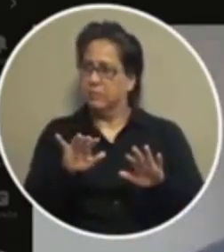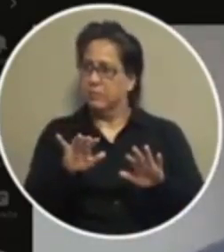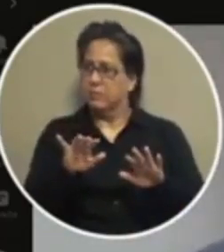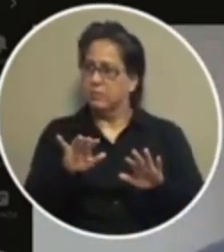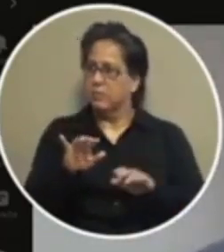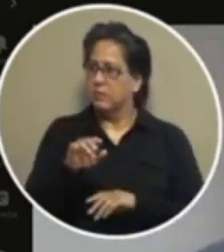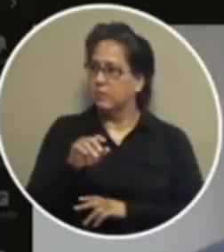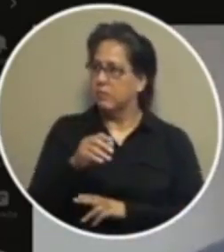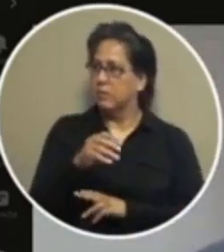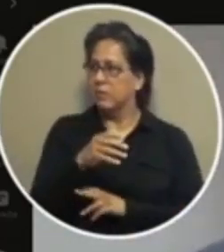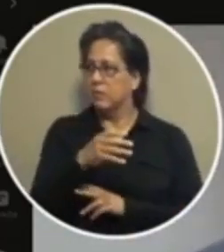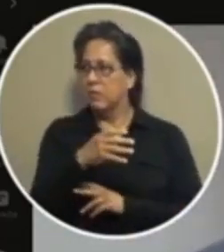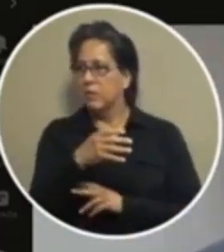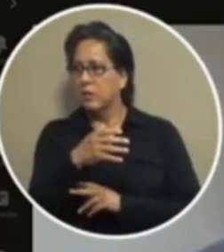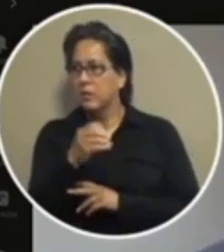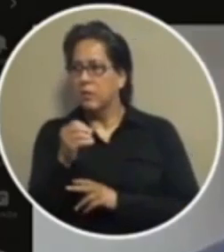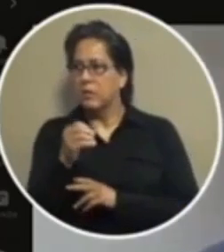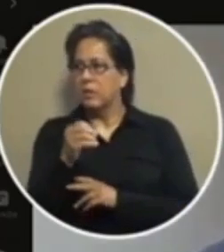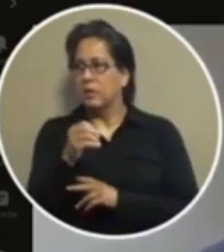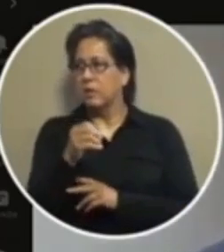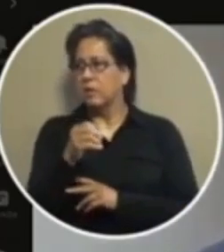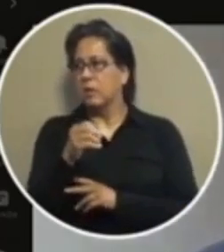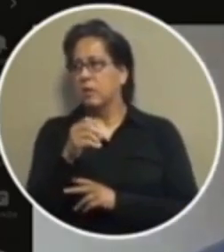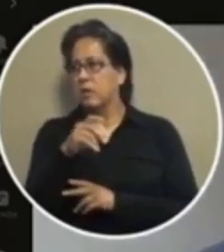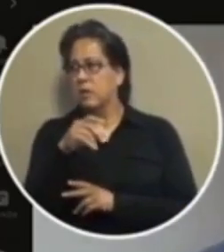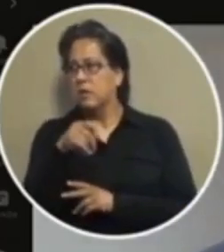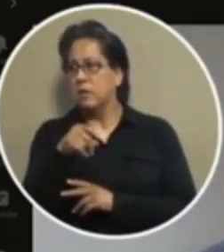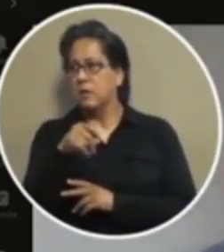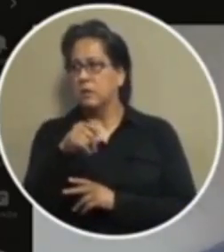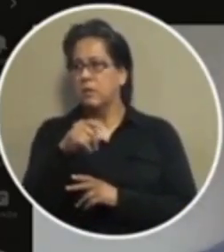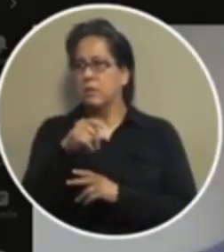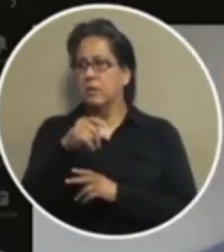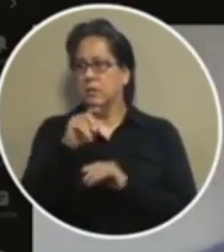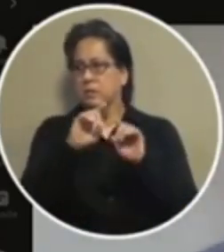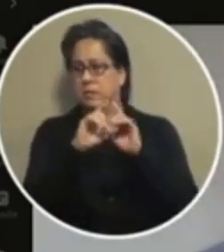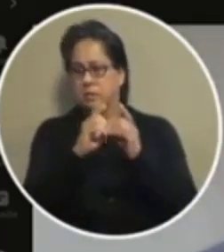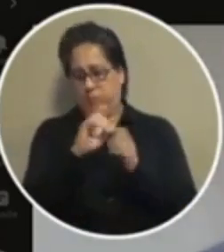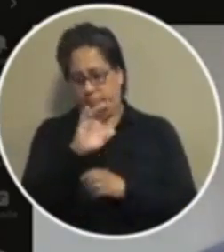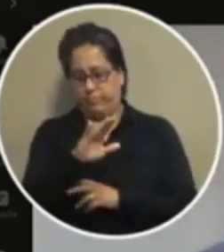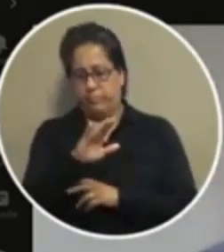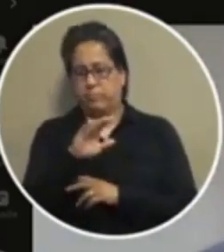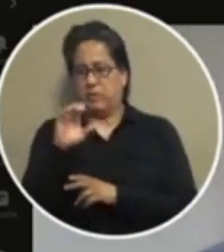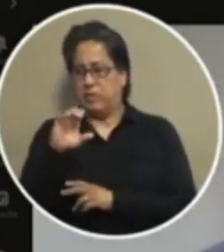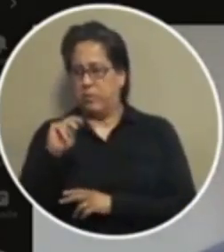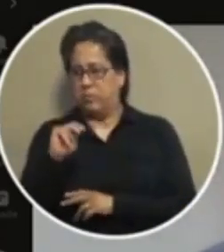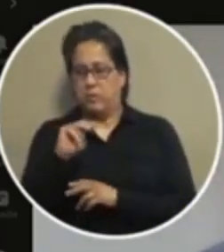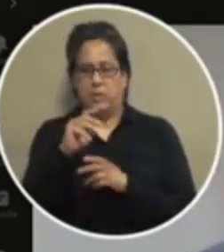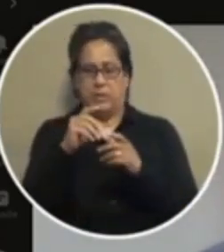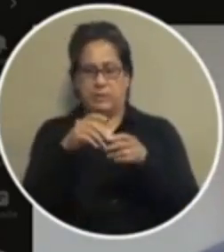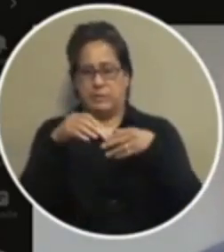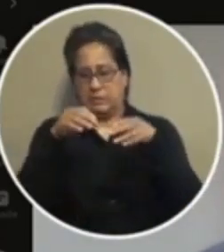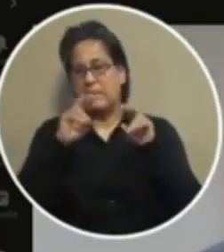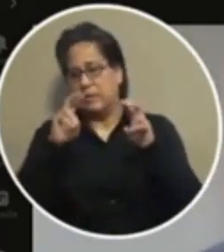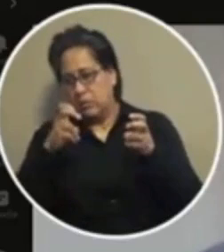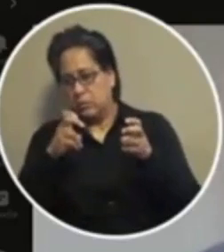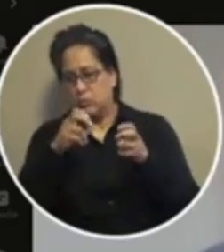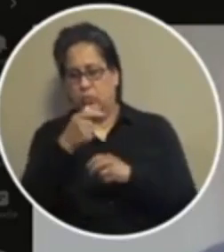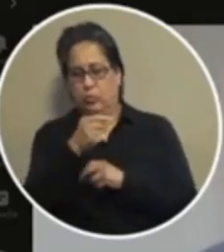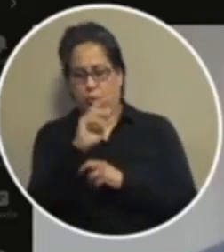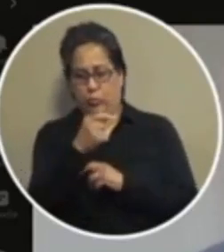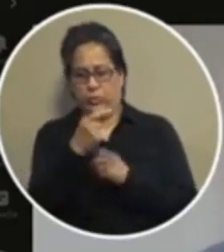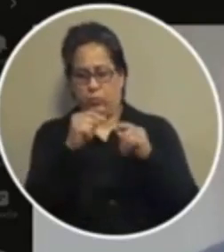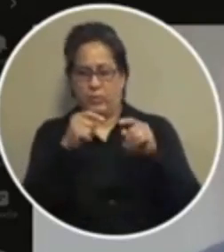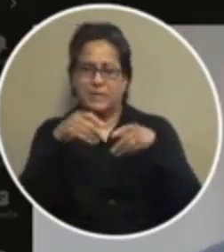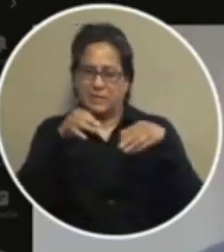wasn't so mayor pro tem the the issue that greg is trying to explain to you is not just